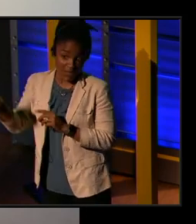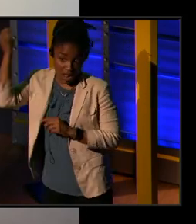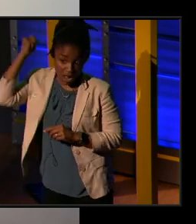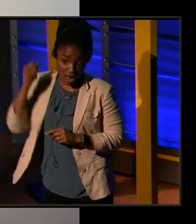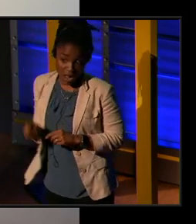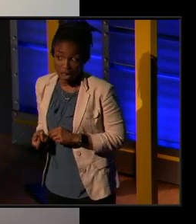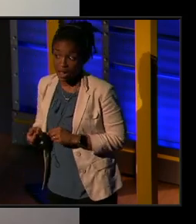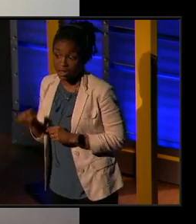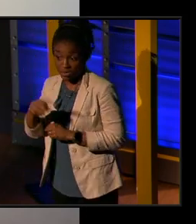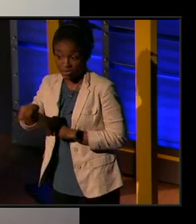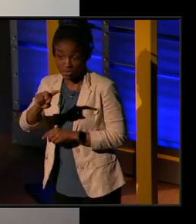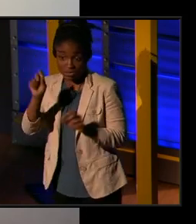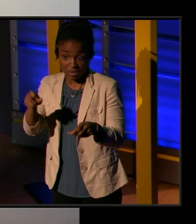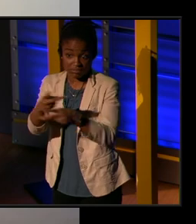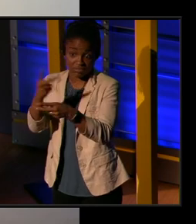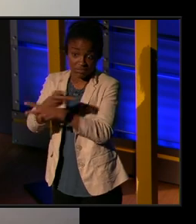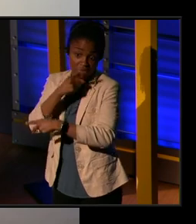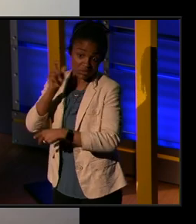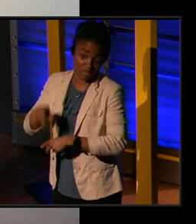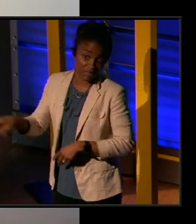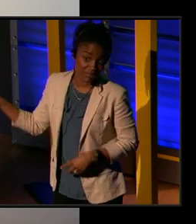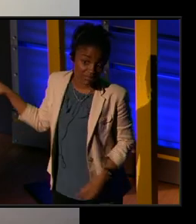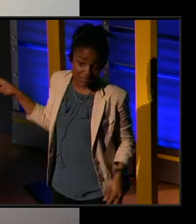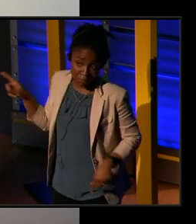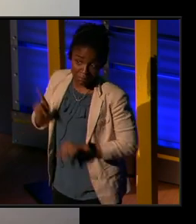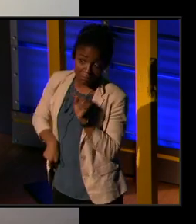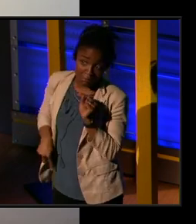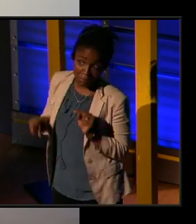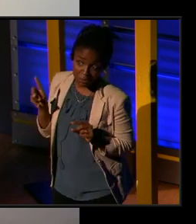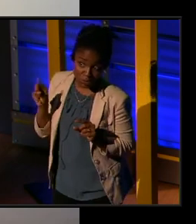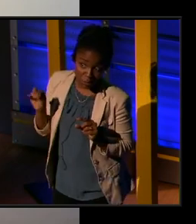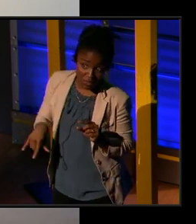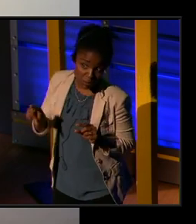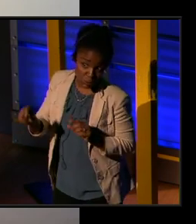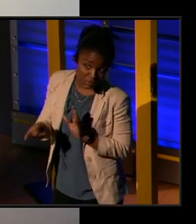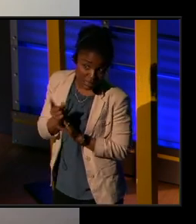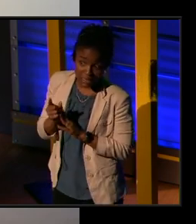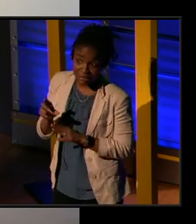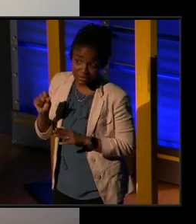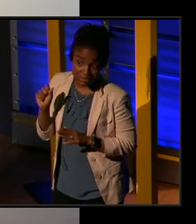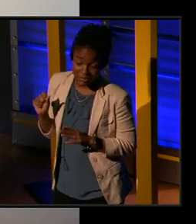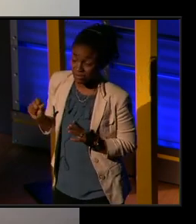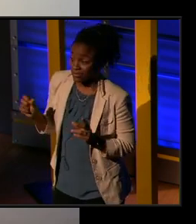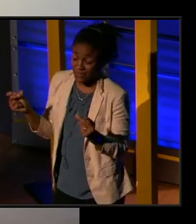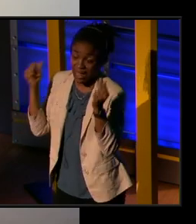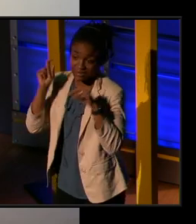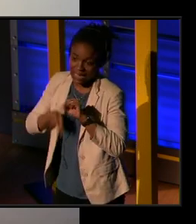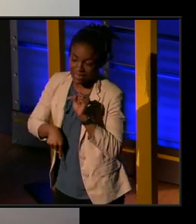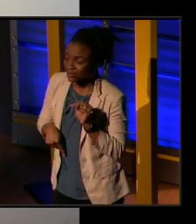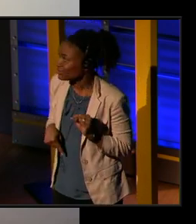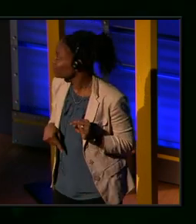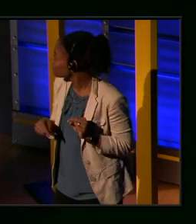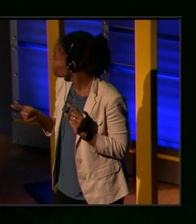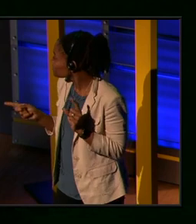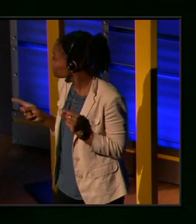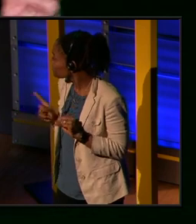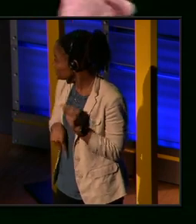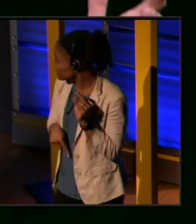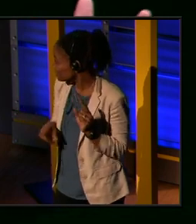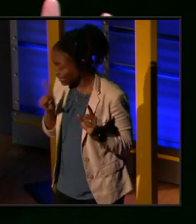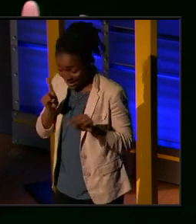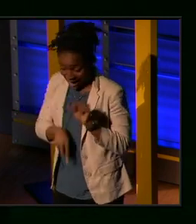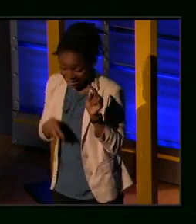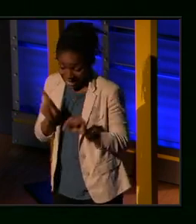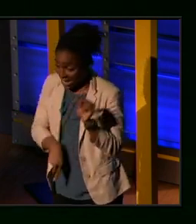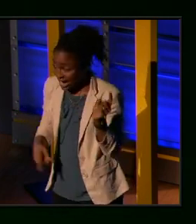Oh, maybe I'll just leave. You guys can maybe figure out who it is. I don't know if I can do that in 20 seconds. Um, really, I can't. I